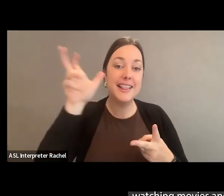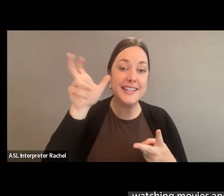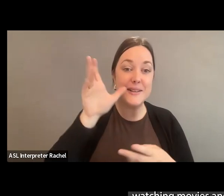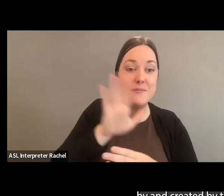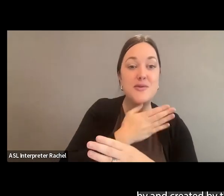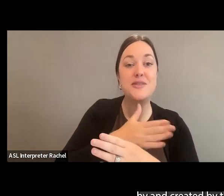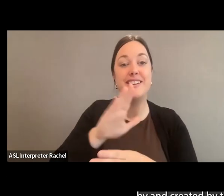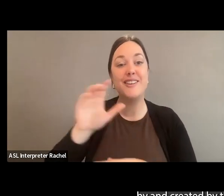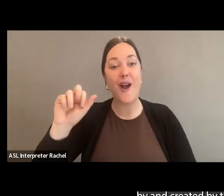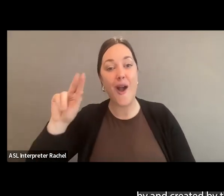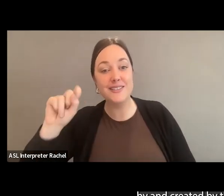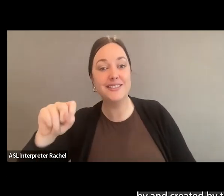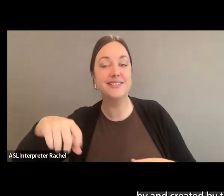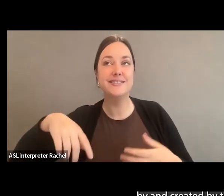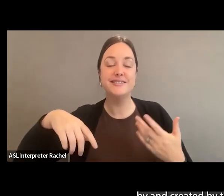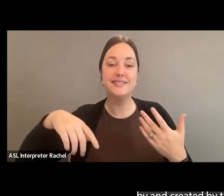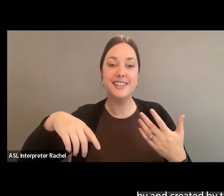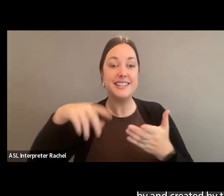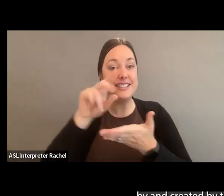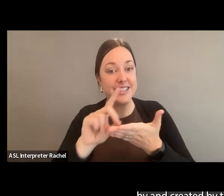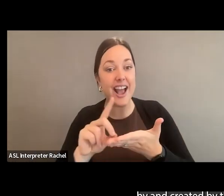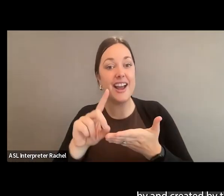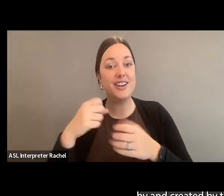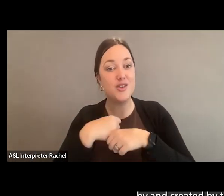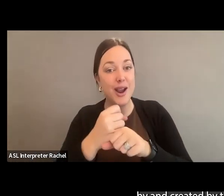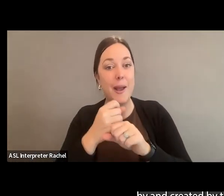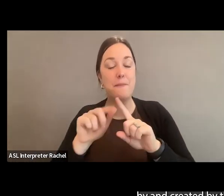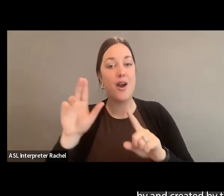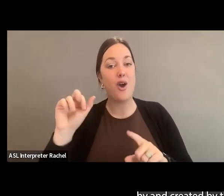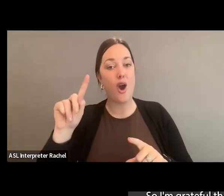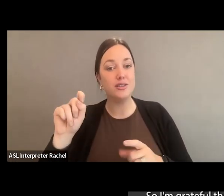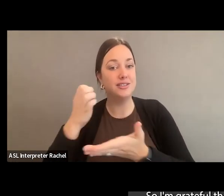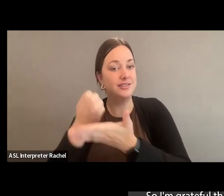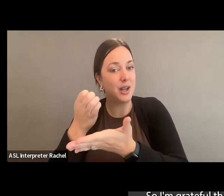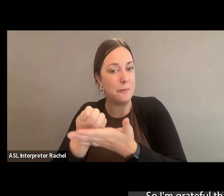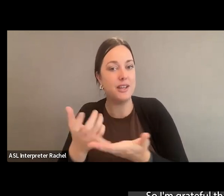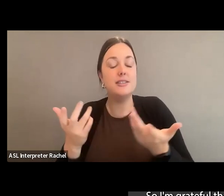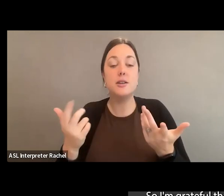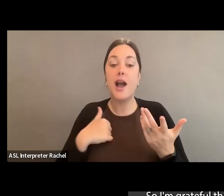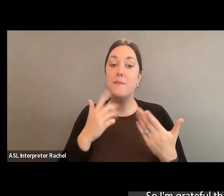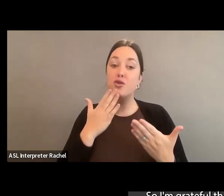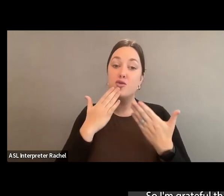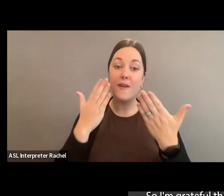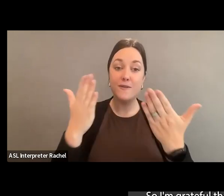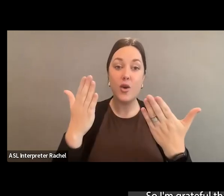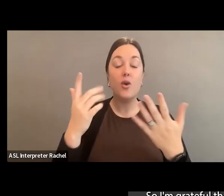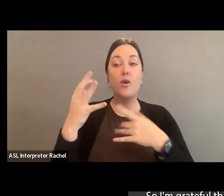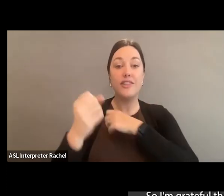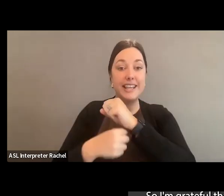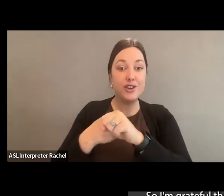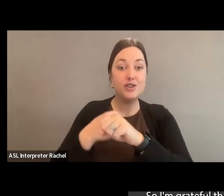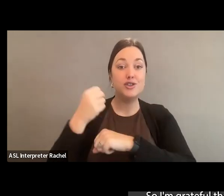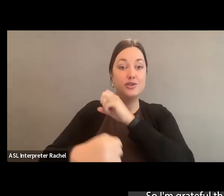were all designed by and created by the creative people who work in the creative economy. So I'm grateful that over the arts,